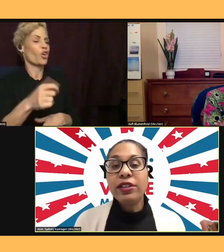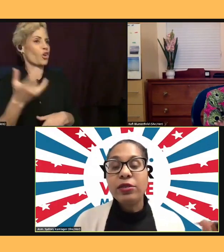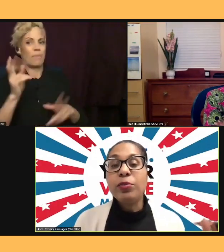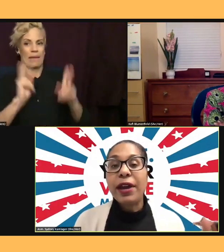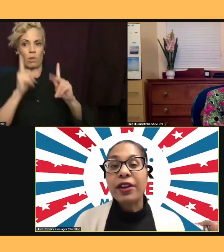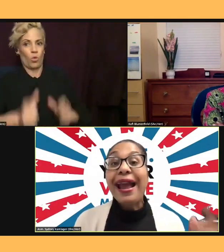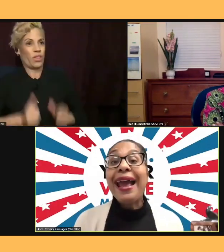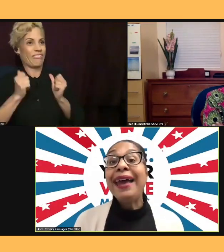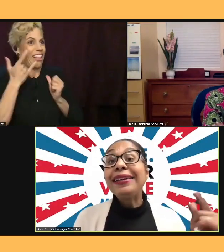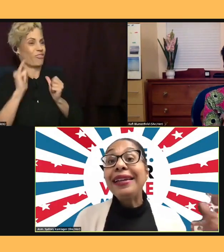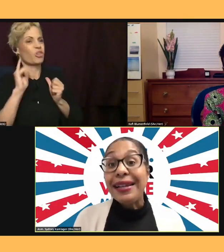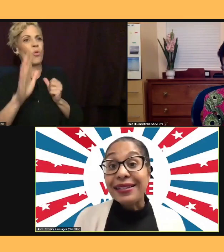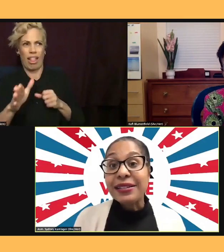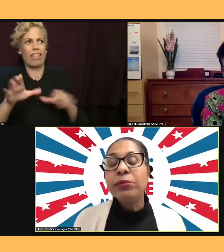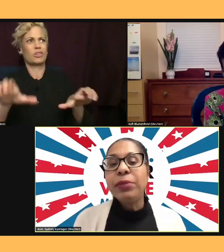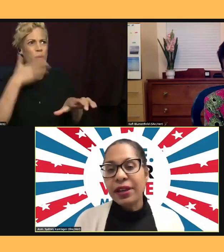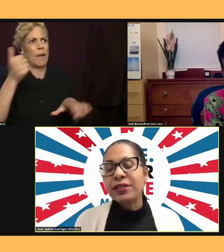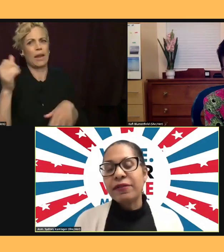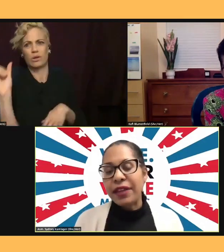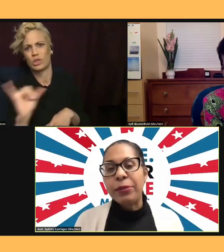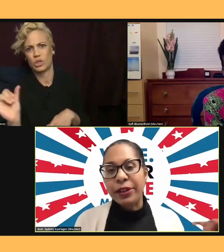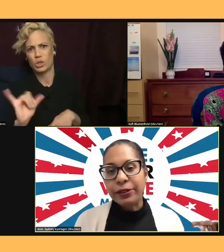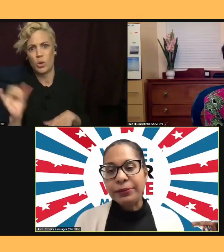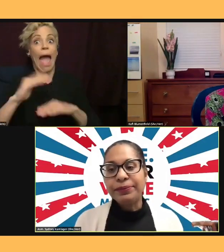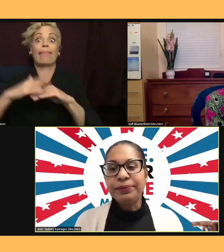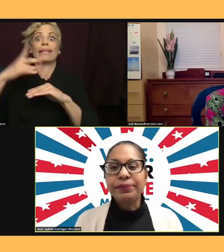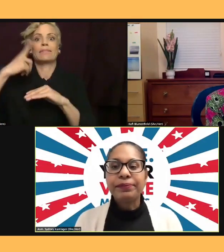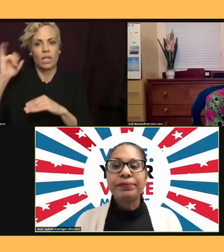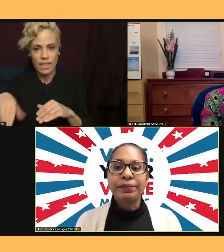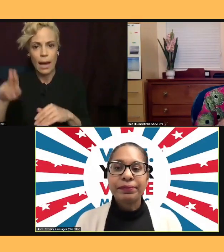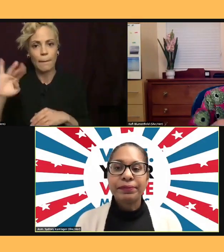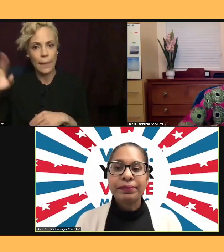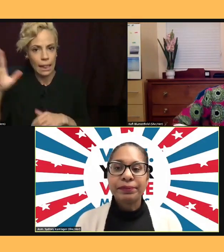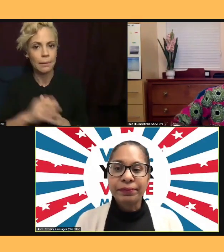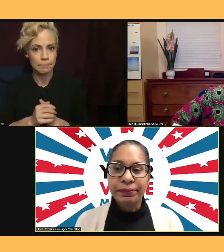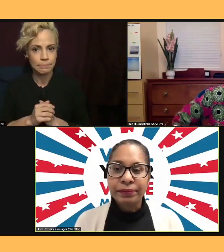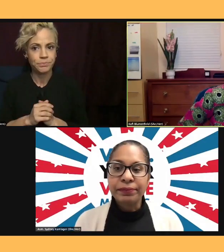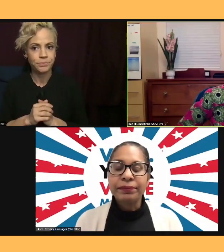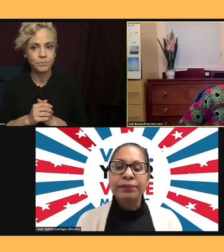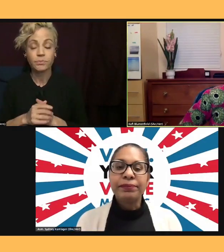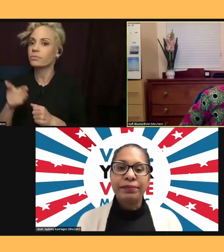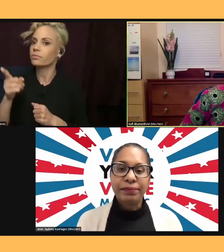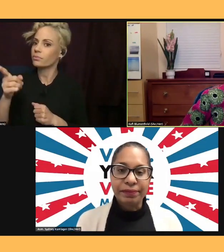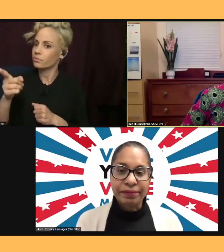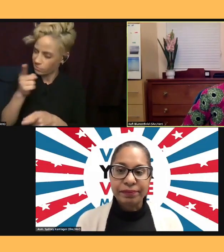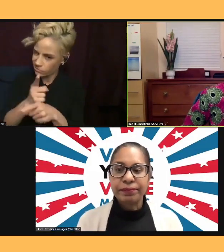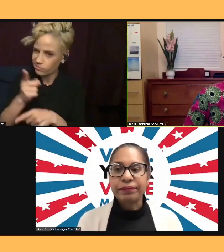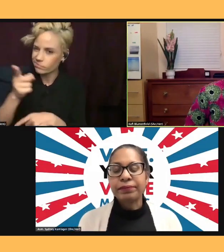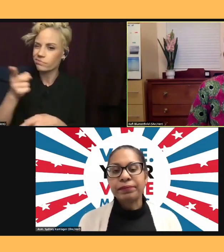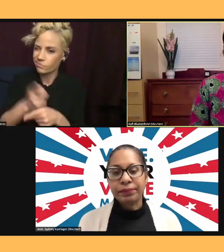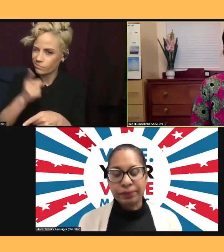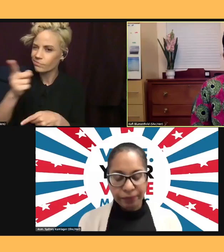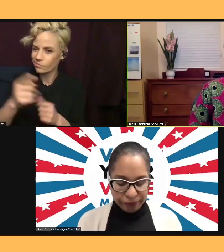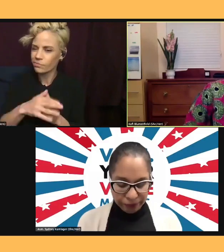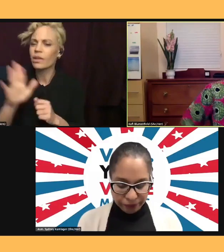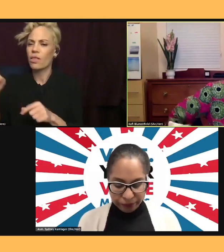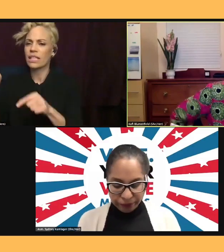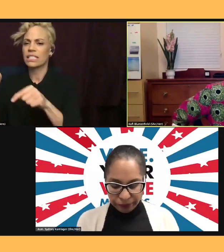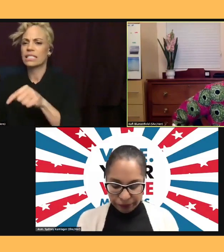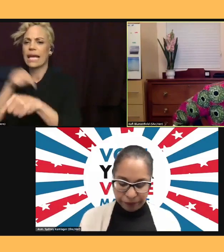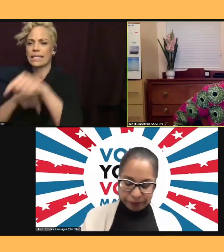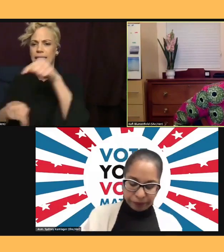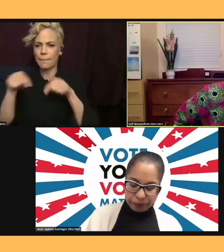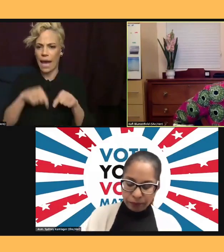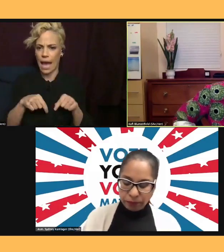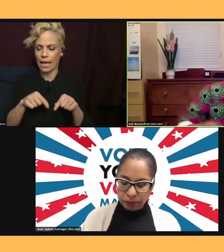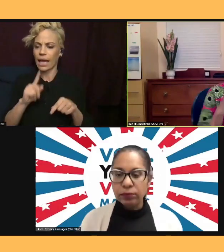at least because of that bill. That's right. You know, let's take a step back, actually. Can you just